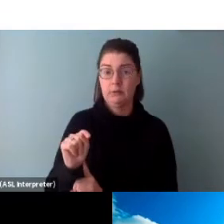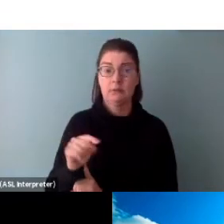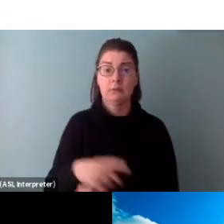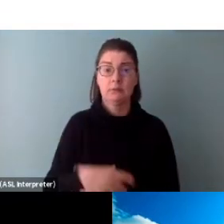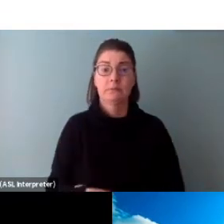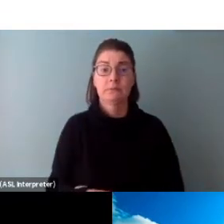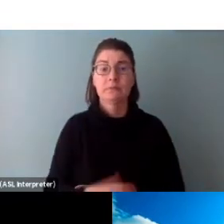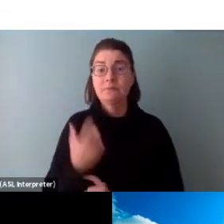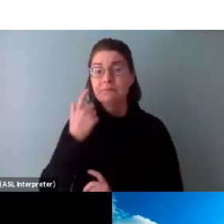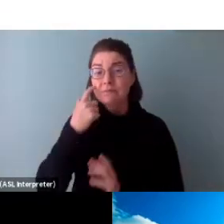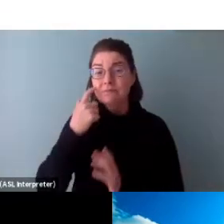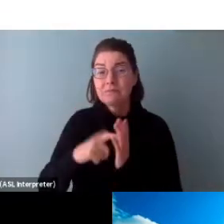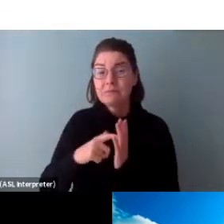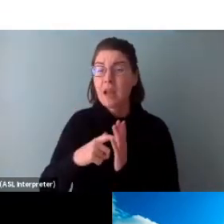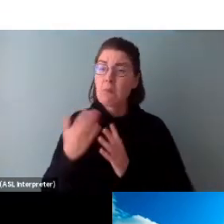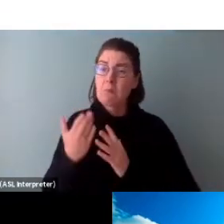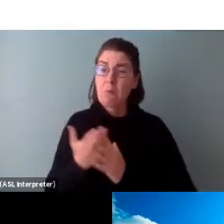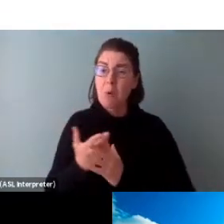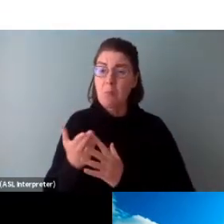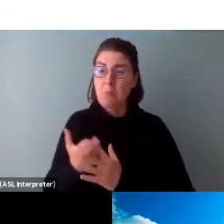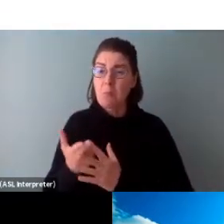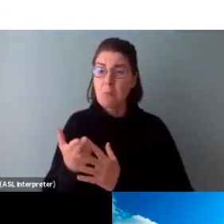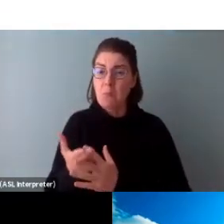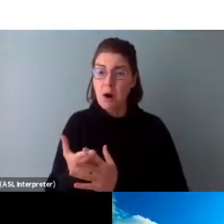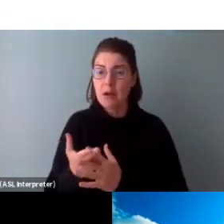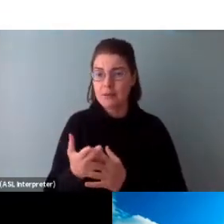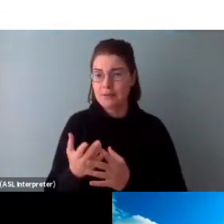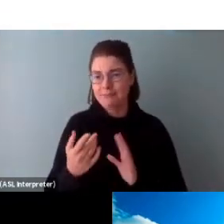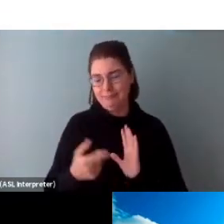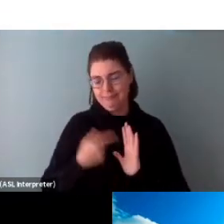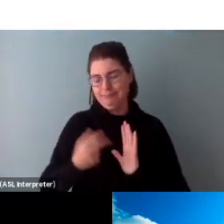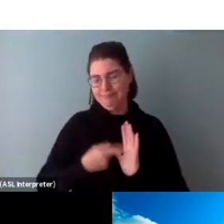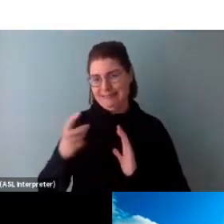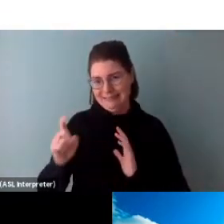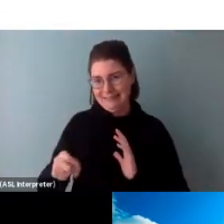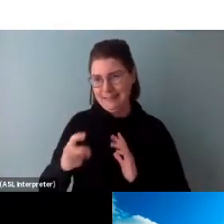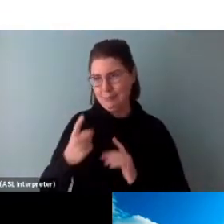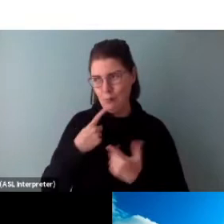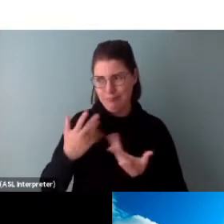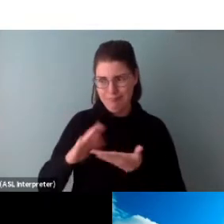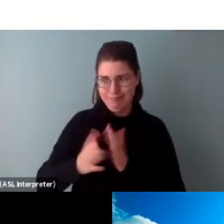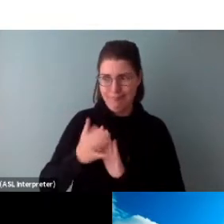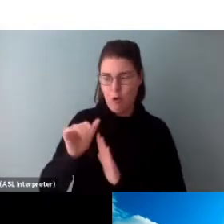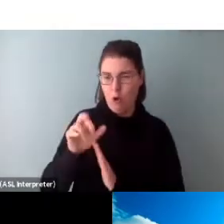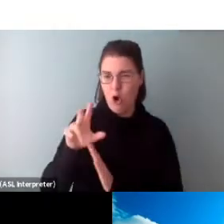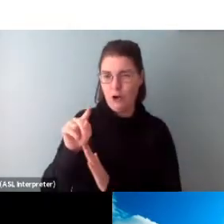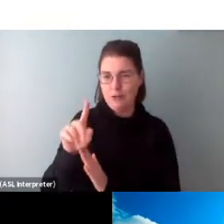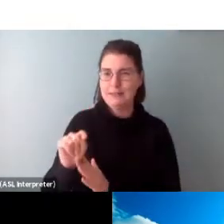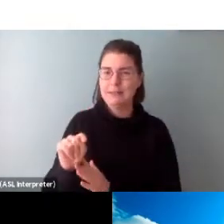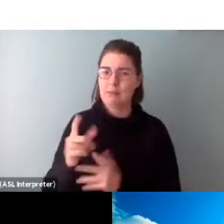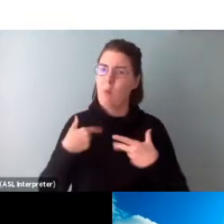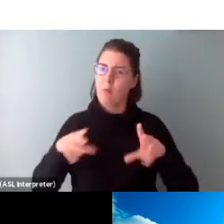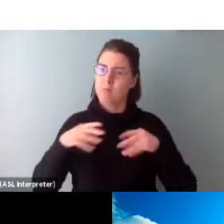breaks in artistic practice are sometimes necessary, and these are acceptable.